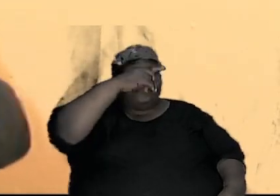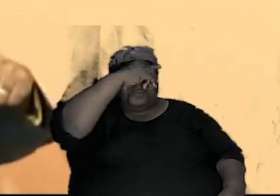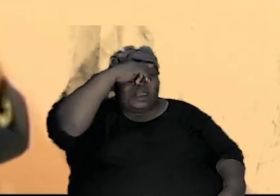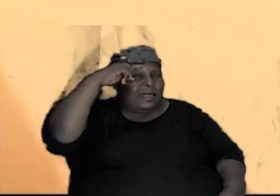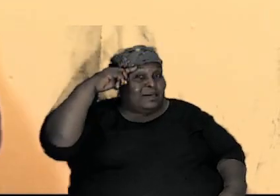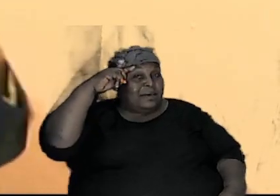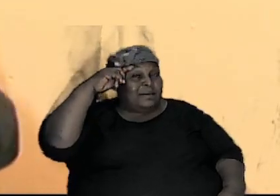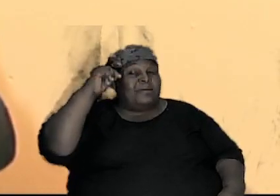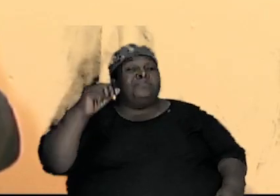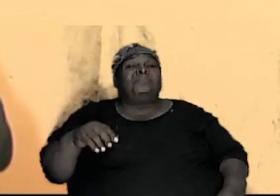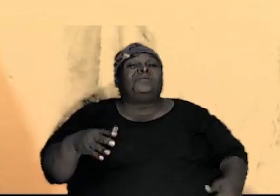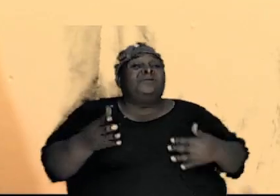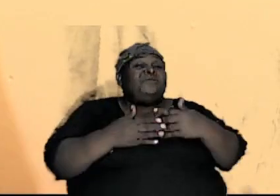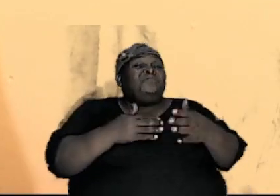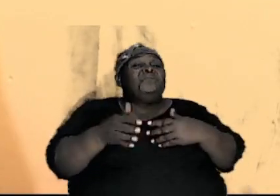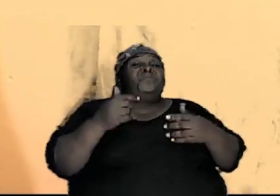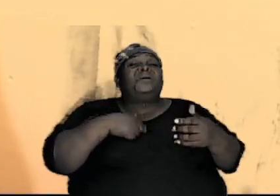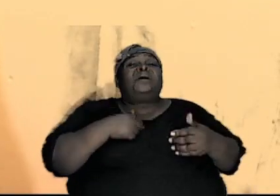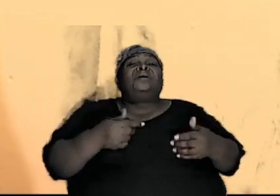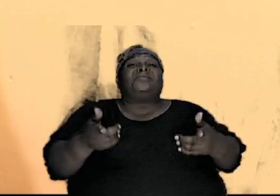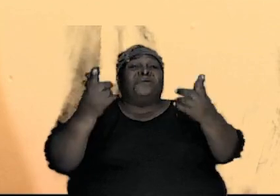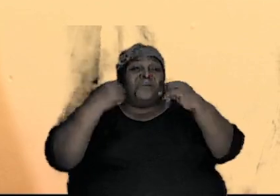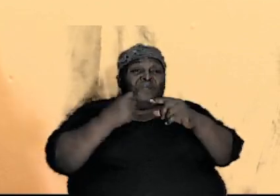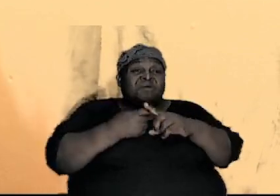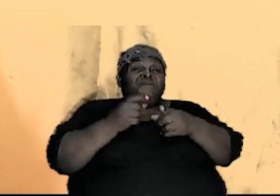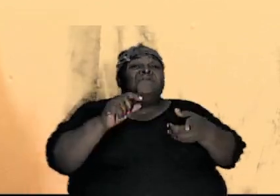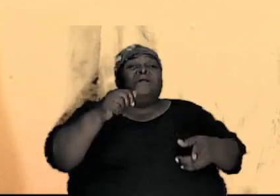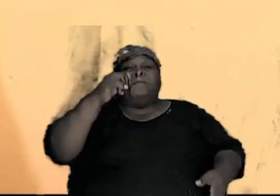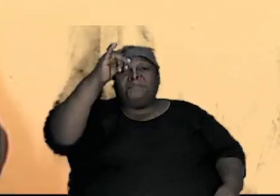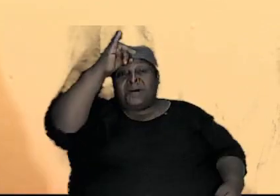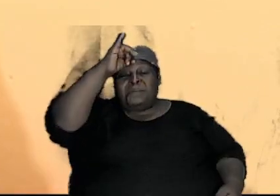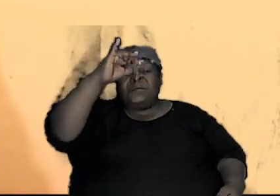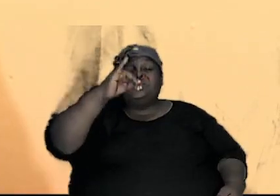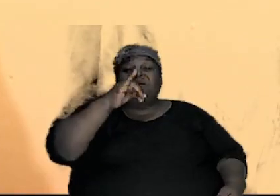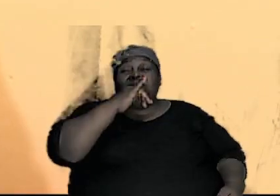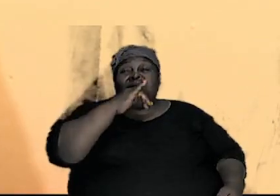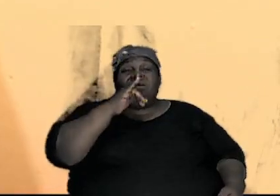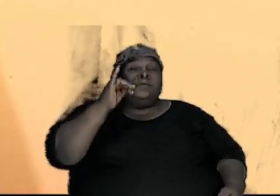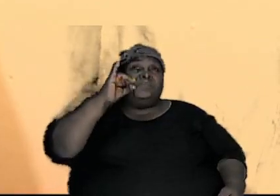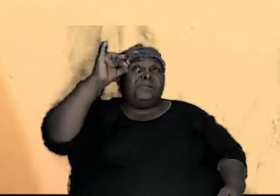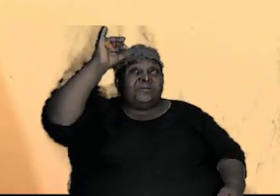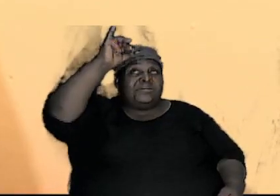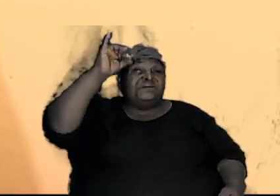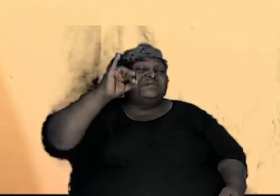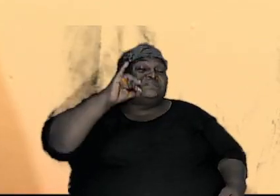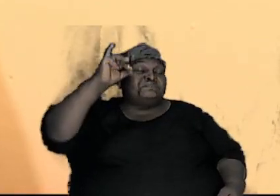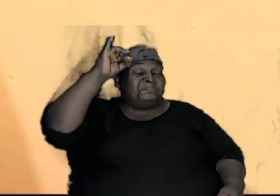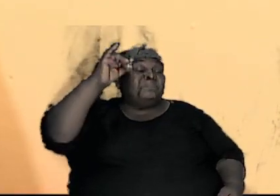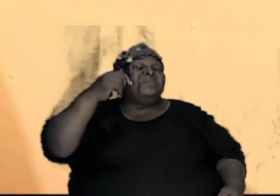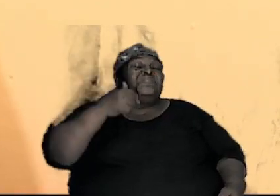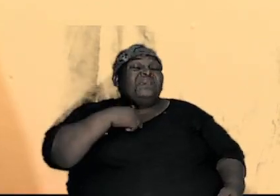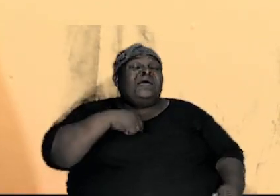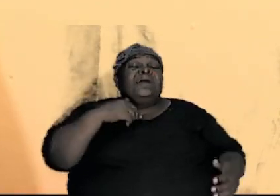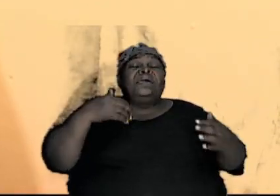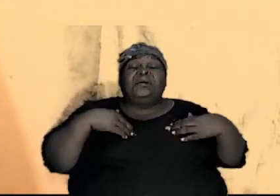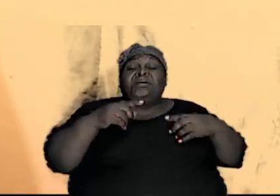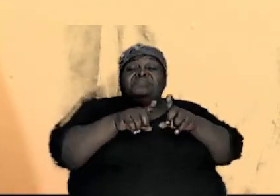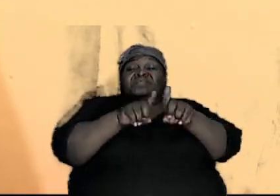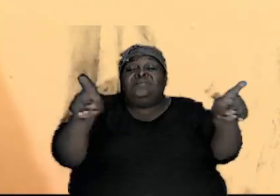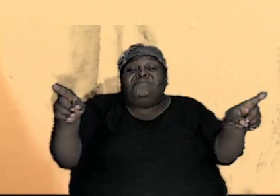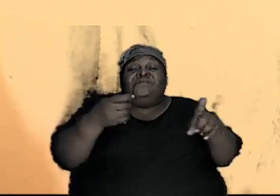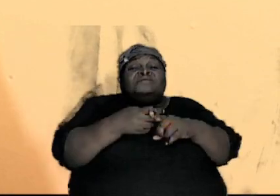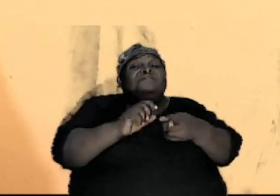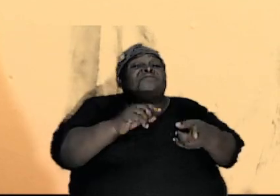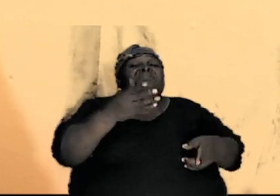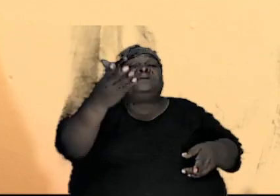although I came from mom and dad common parents I am different from them